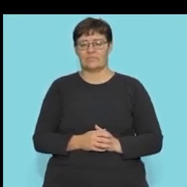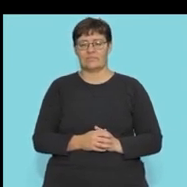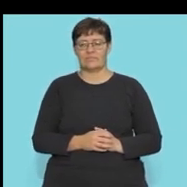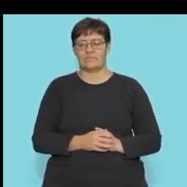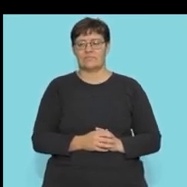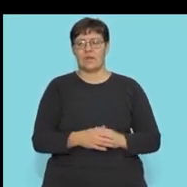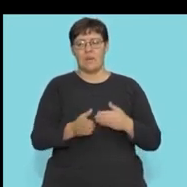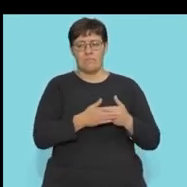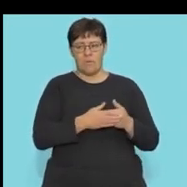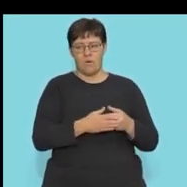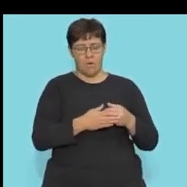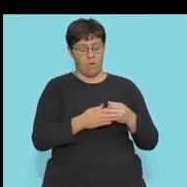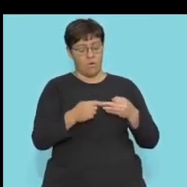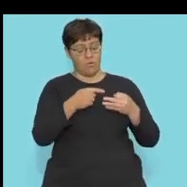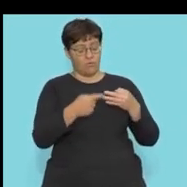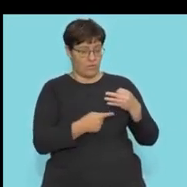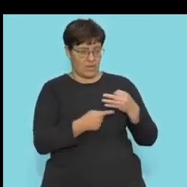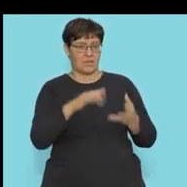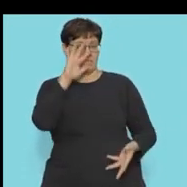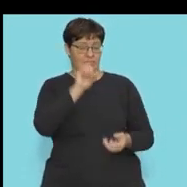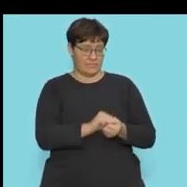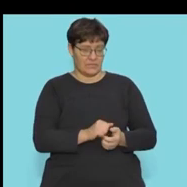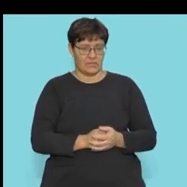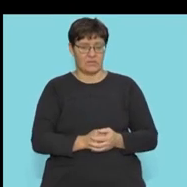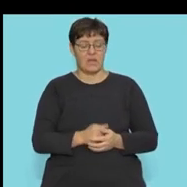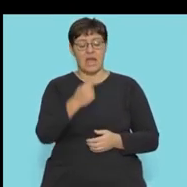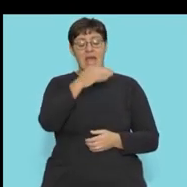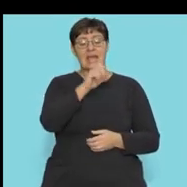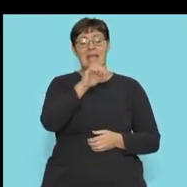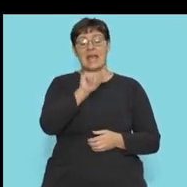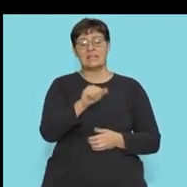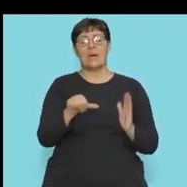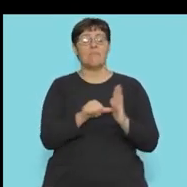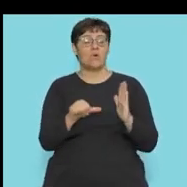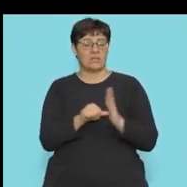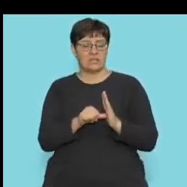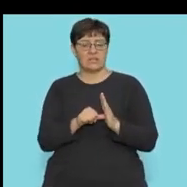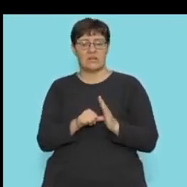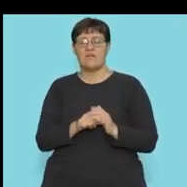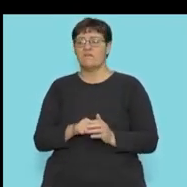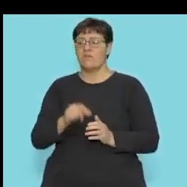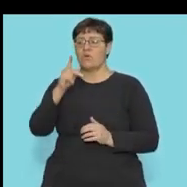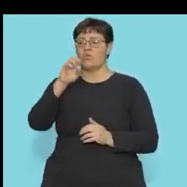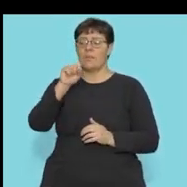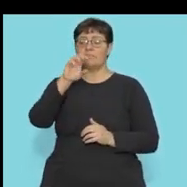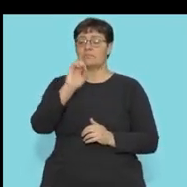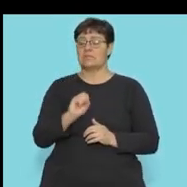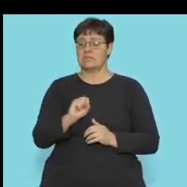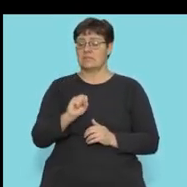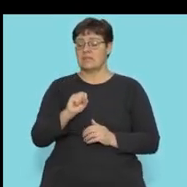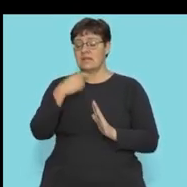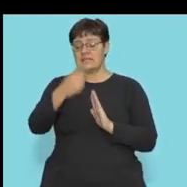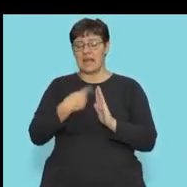We've got three more, and we'll wrap this segment up. The gas, which is essential for the Krebs cycle to occur.